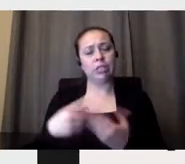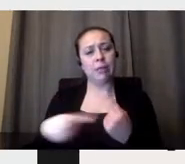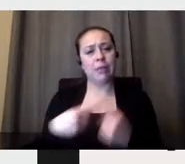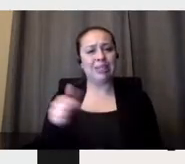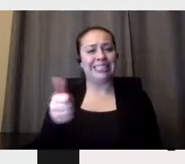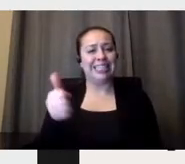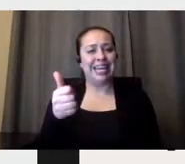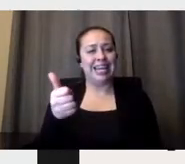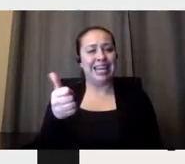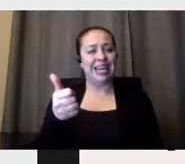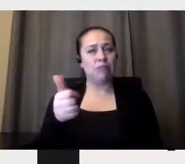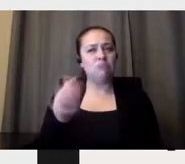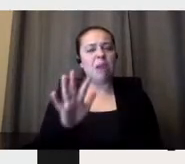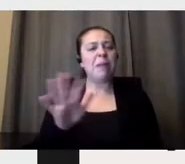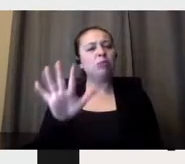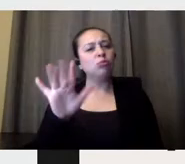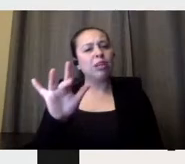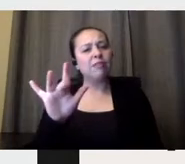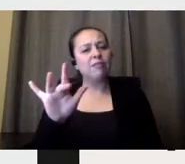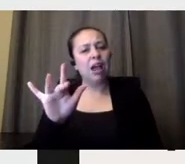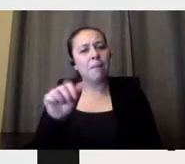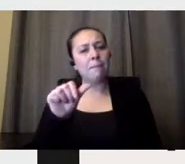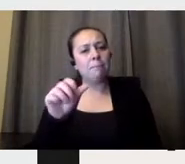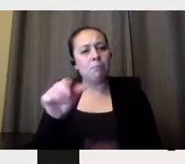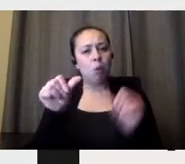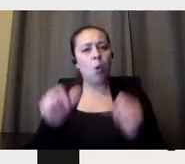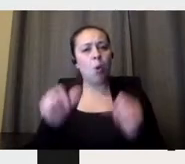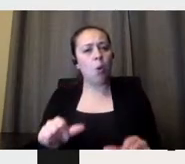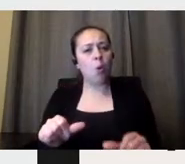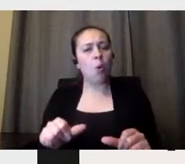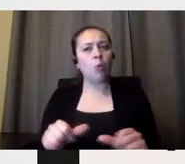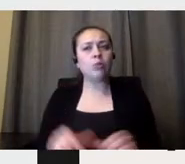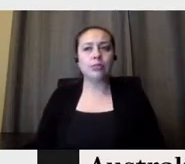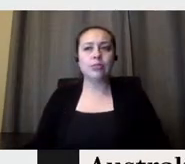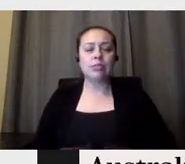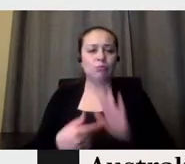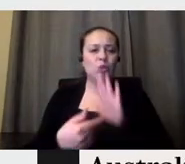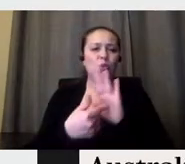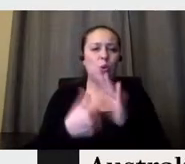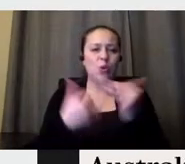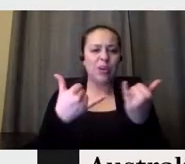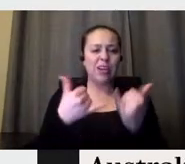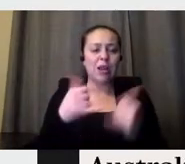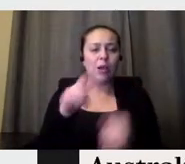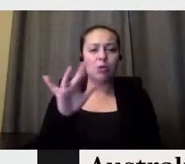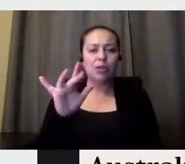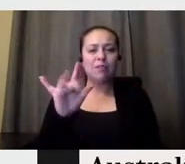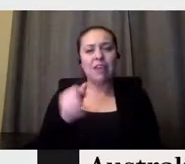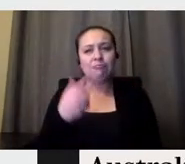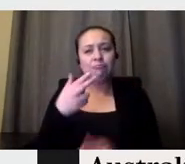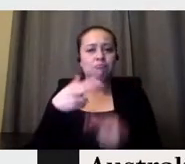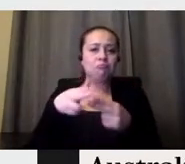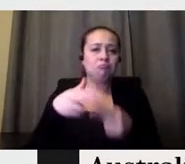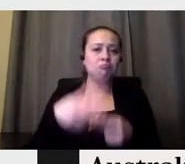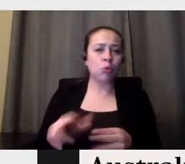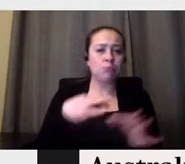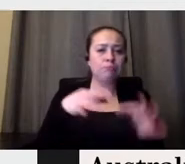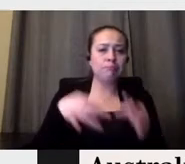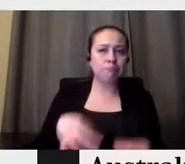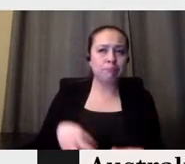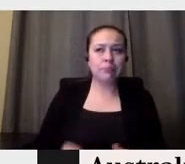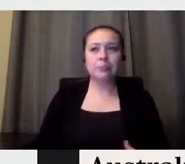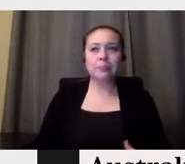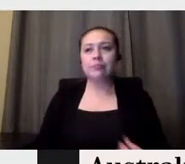you 25 posters. And let's talk about a bit about them. So this one made